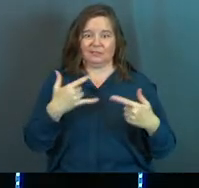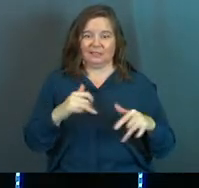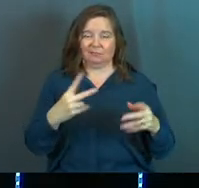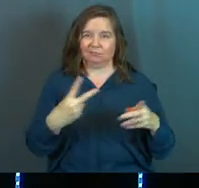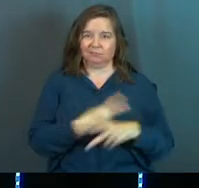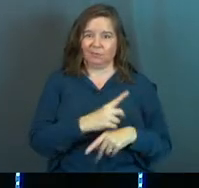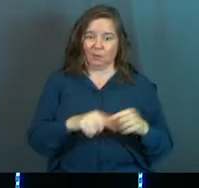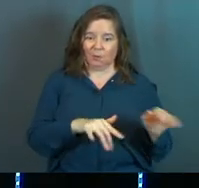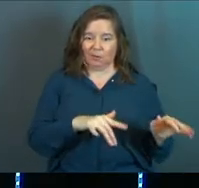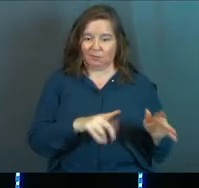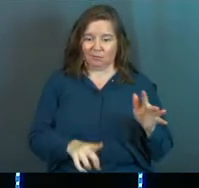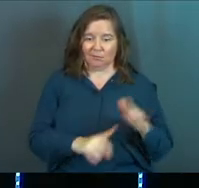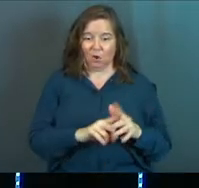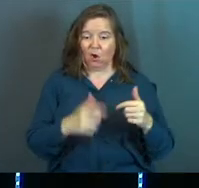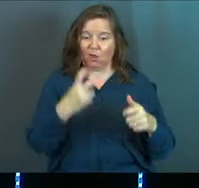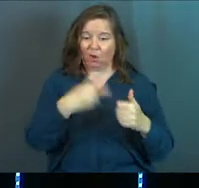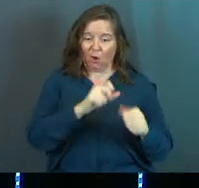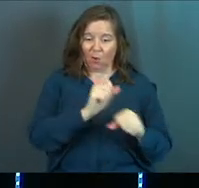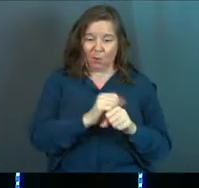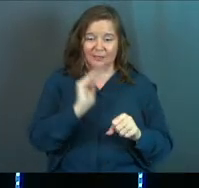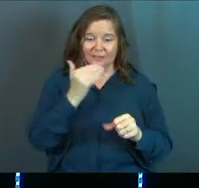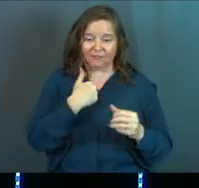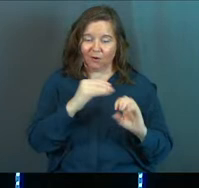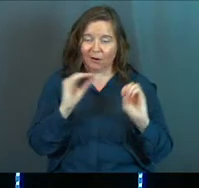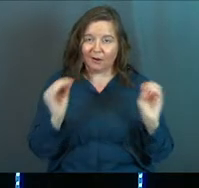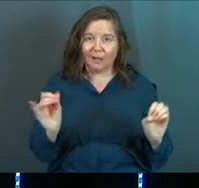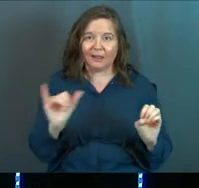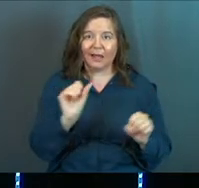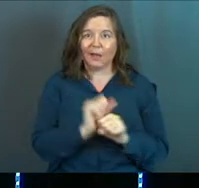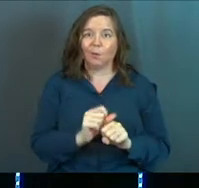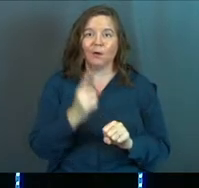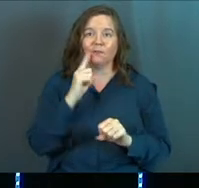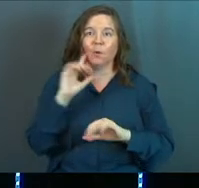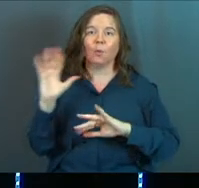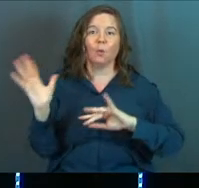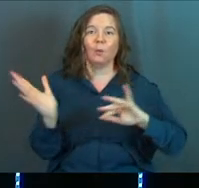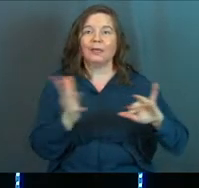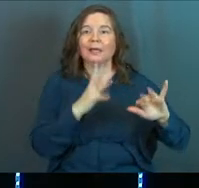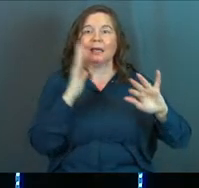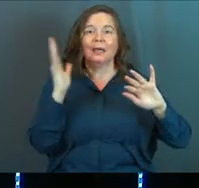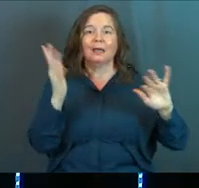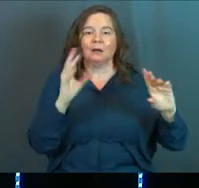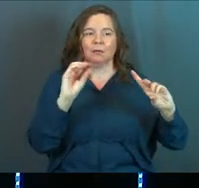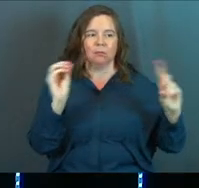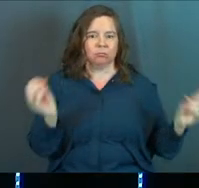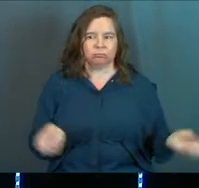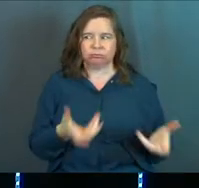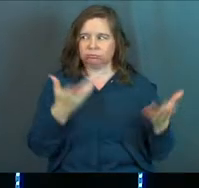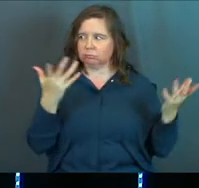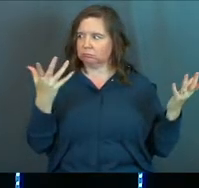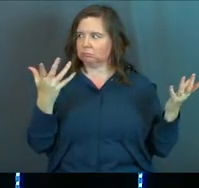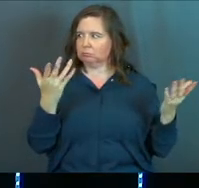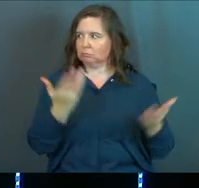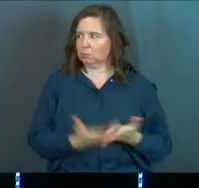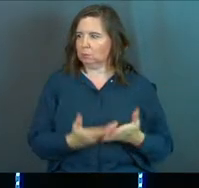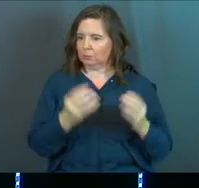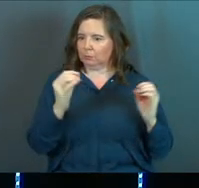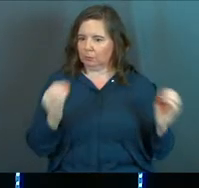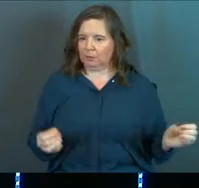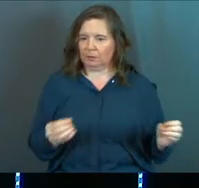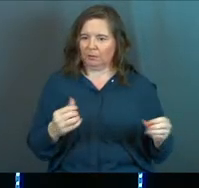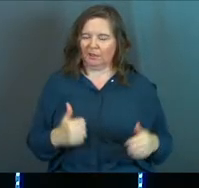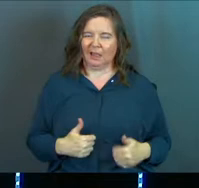All their hard work is for nothing, like working for the wind. Throughout their lives, they live under a cloud, frustrated,